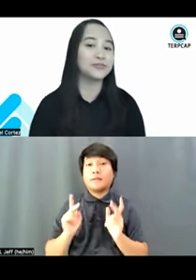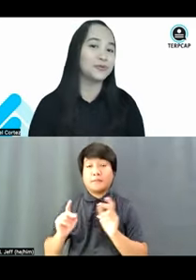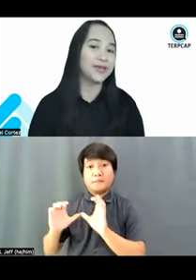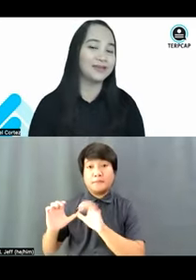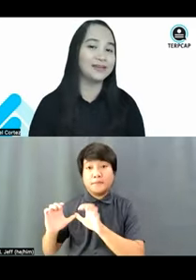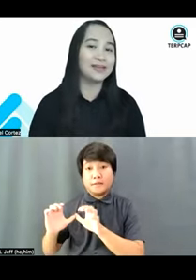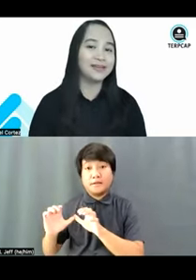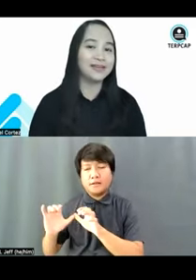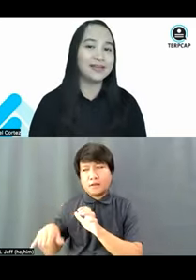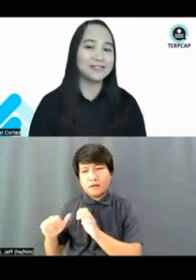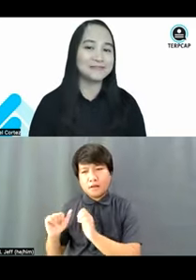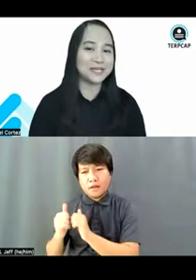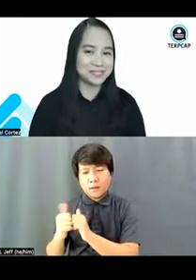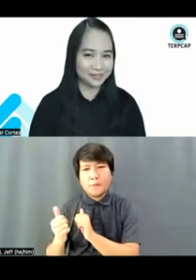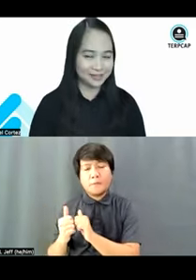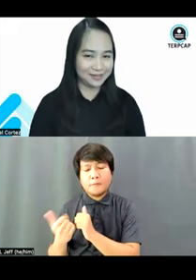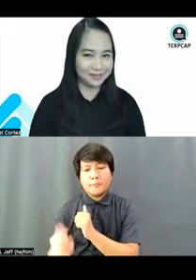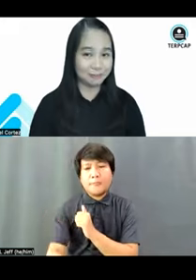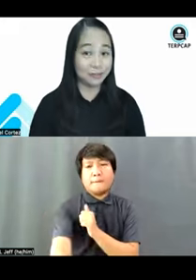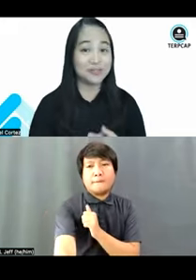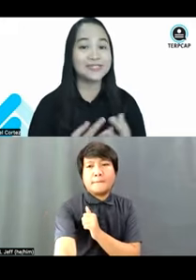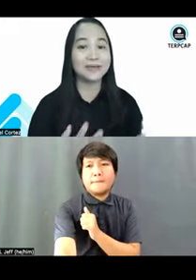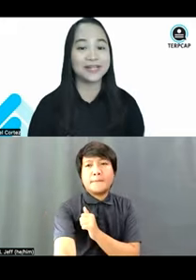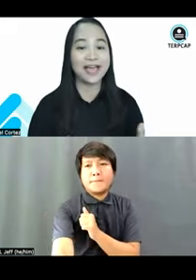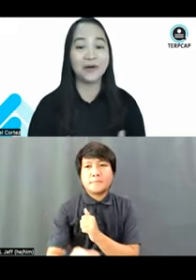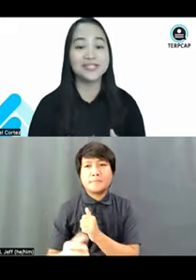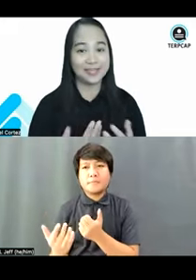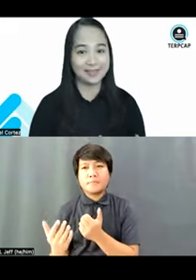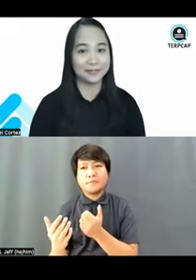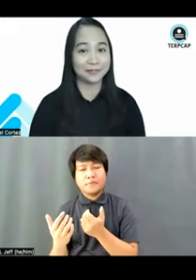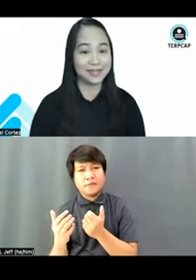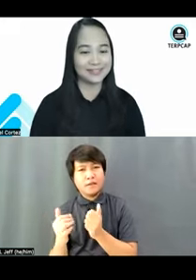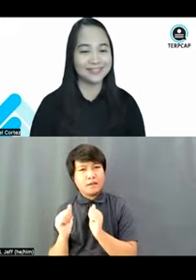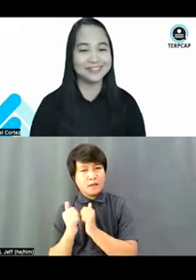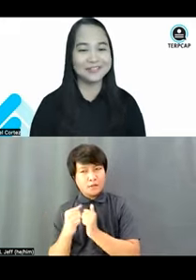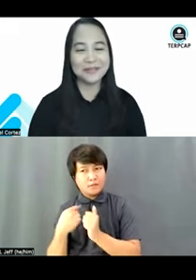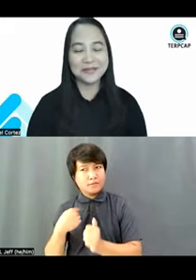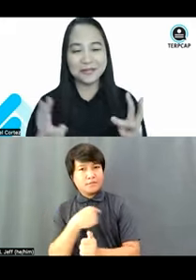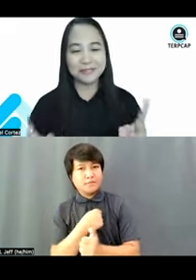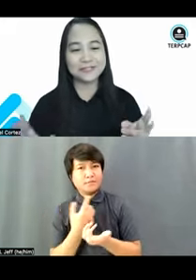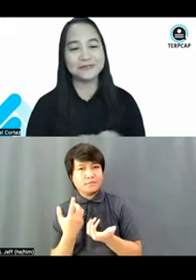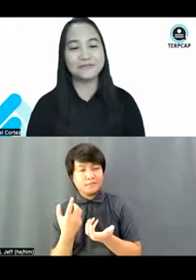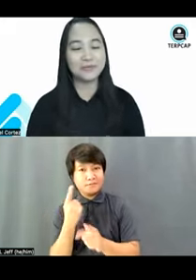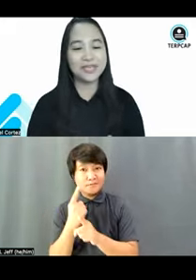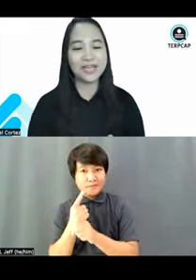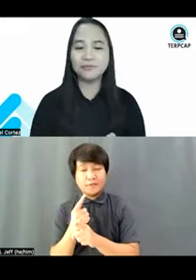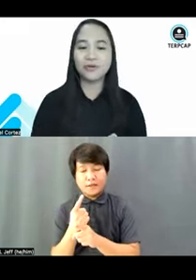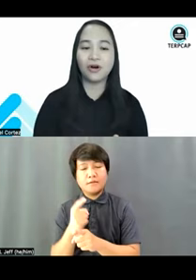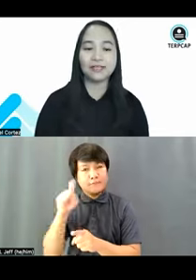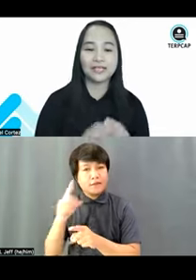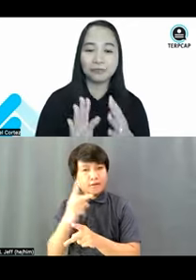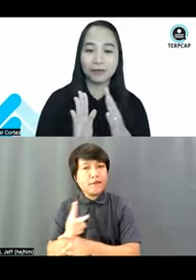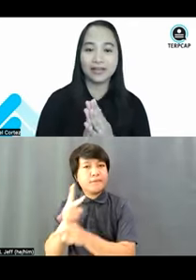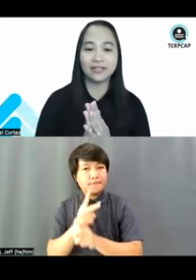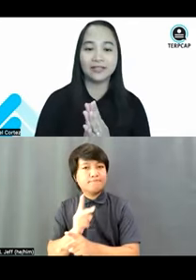learn doing. And sometimes it's really not what we say, but how we say it, correct? Number two, we have what we